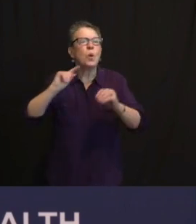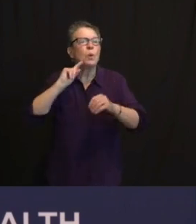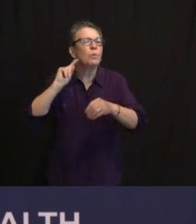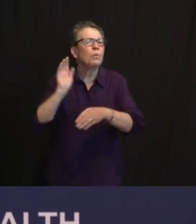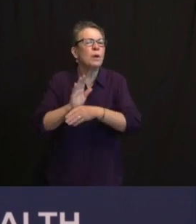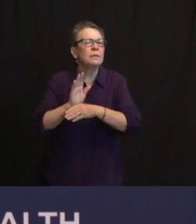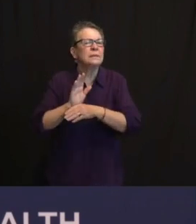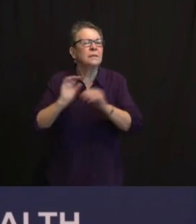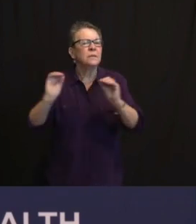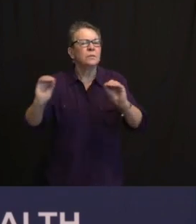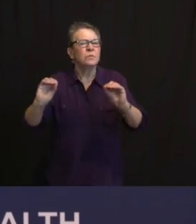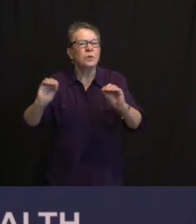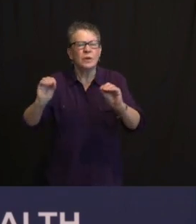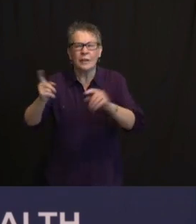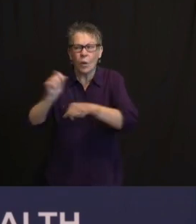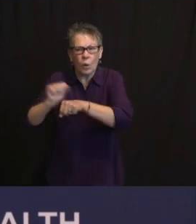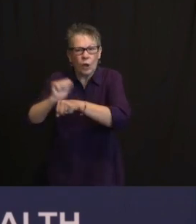IT.